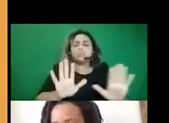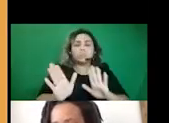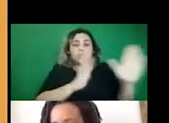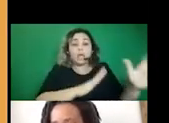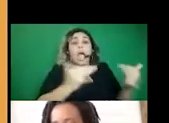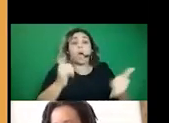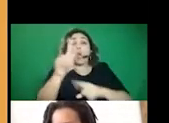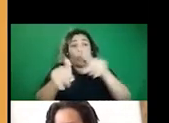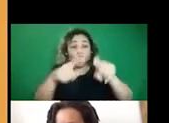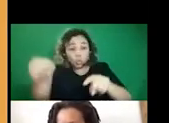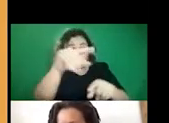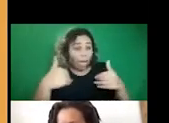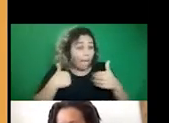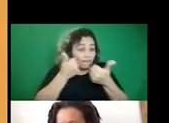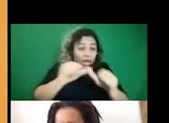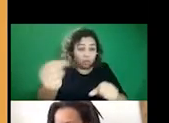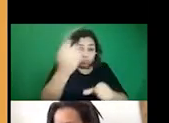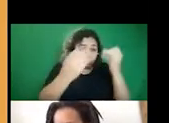this?